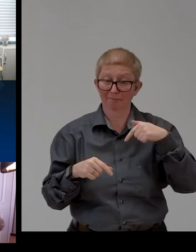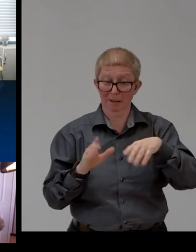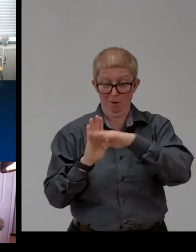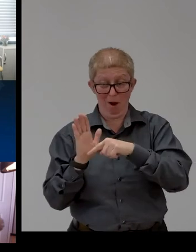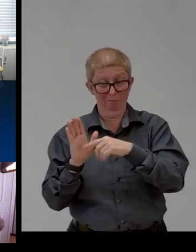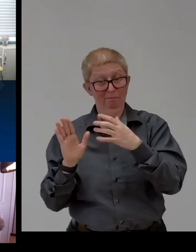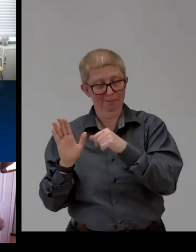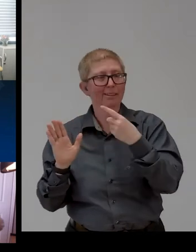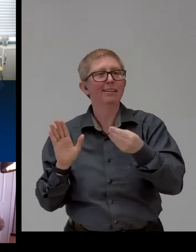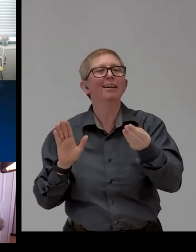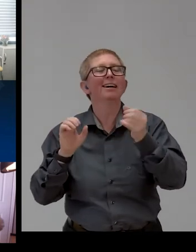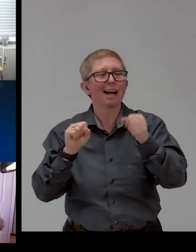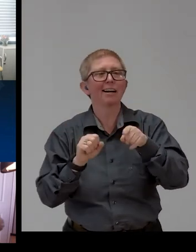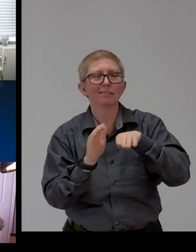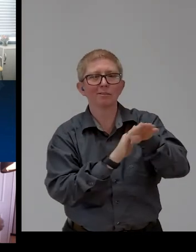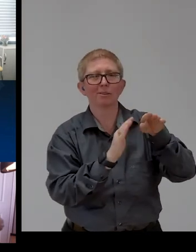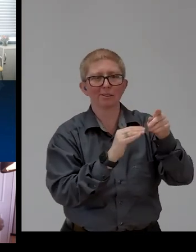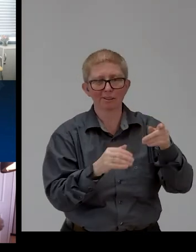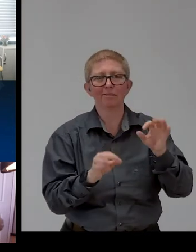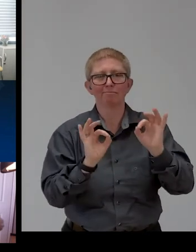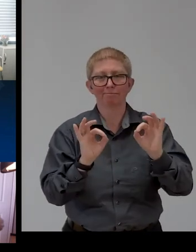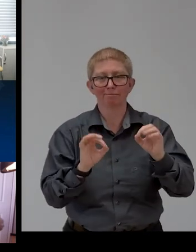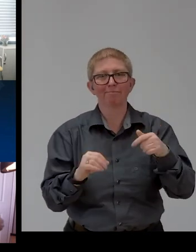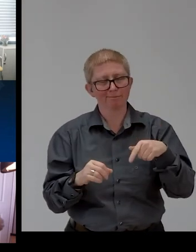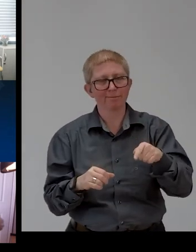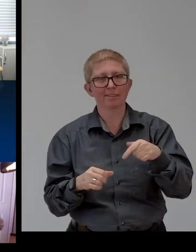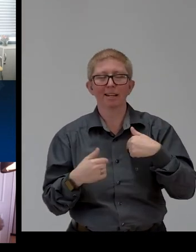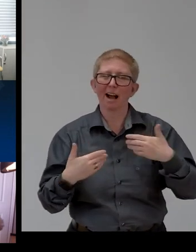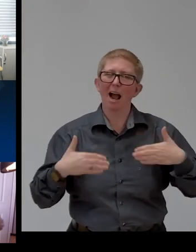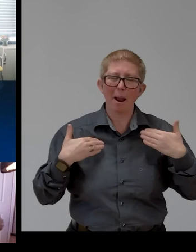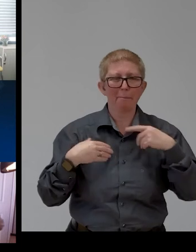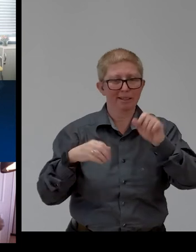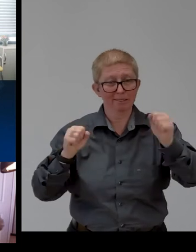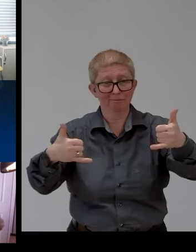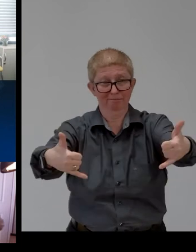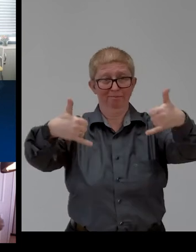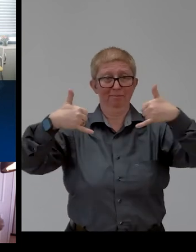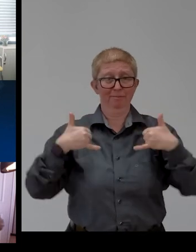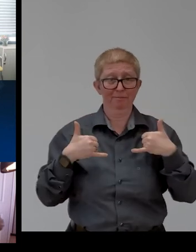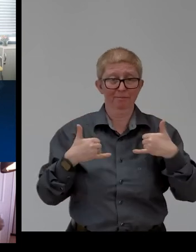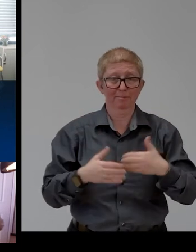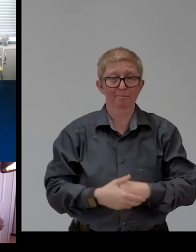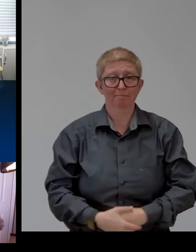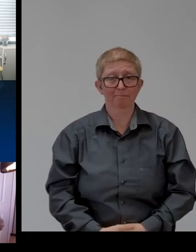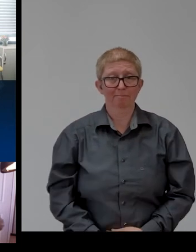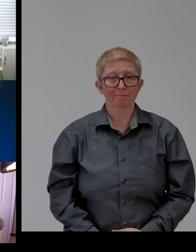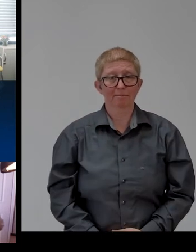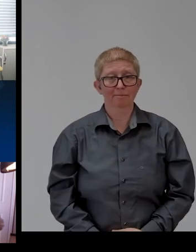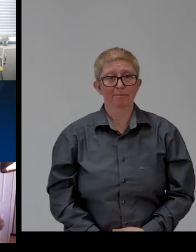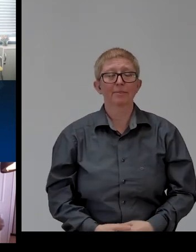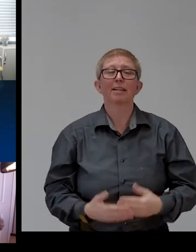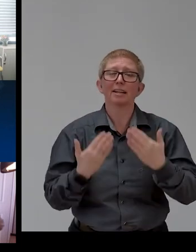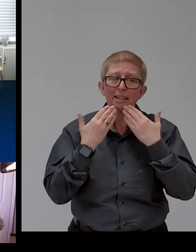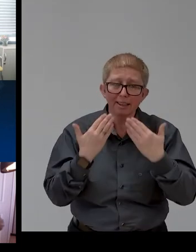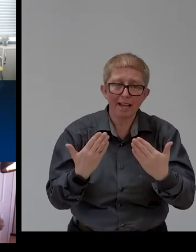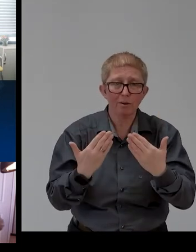I announced that we can conduct this assessment test for your beneficiaries on pro bono basis at your convenience so that